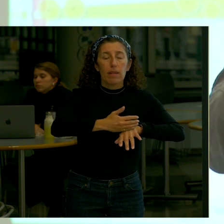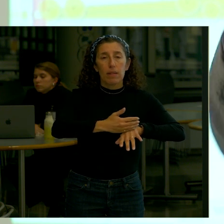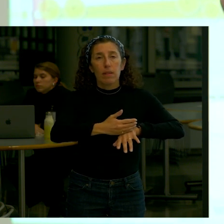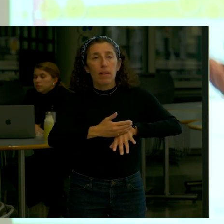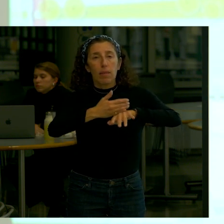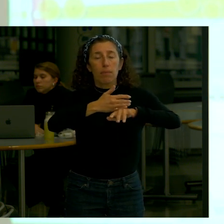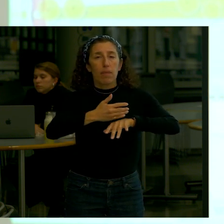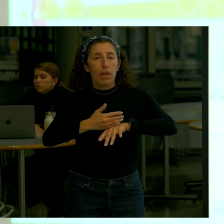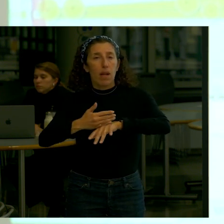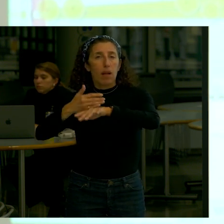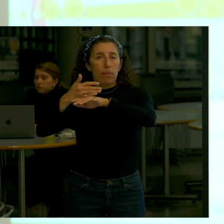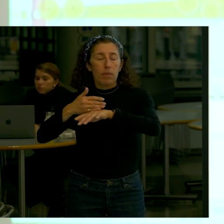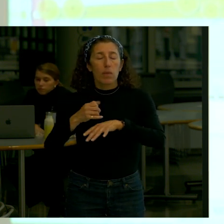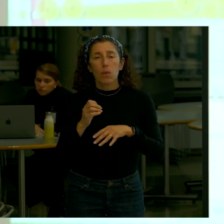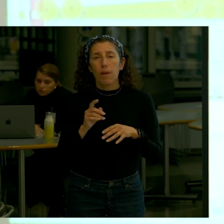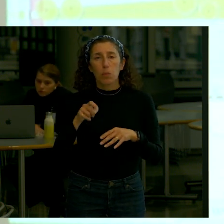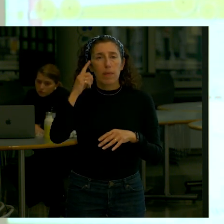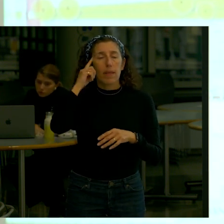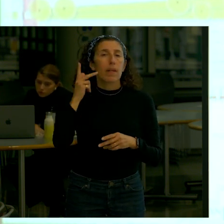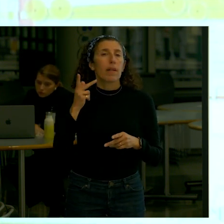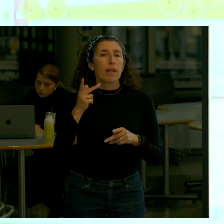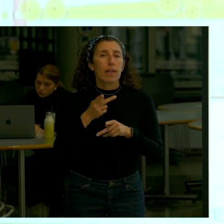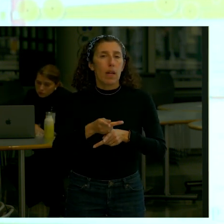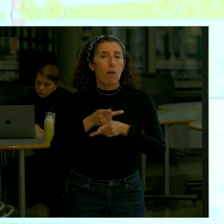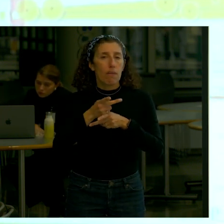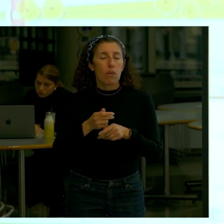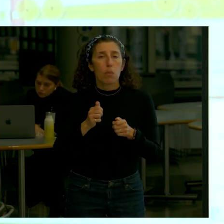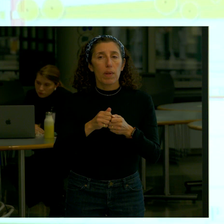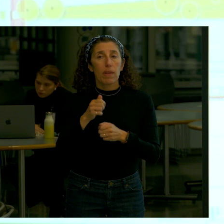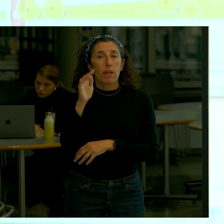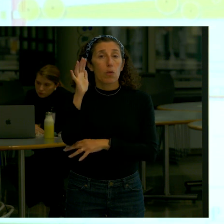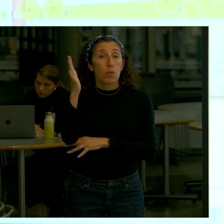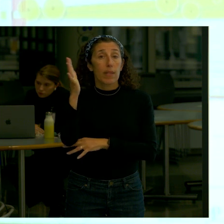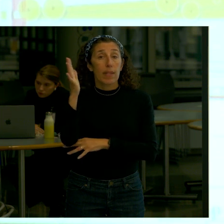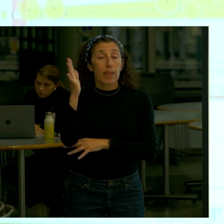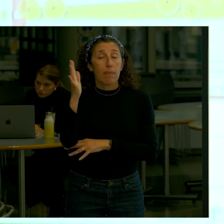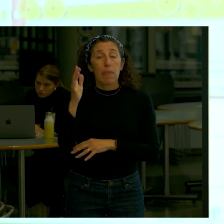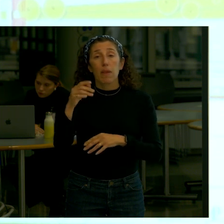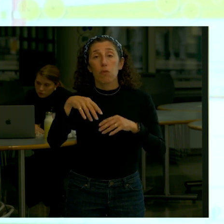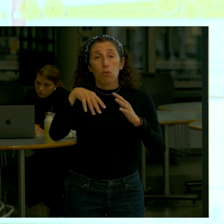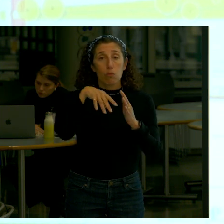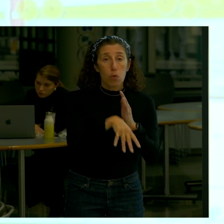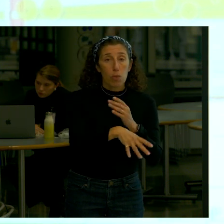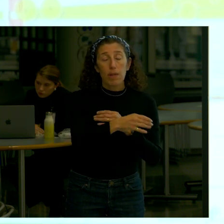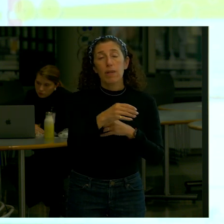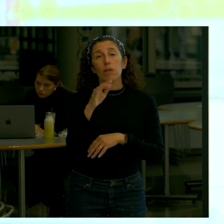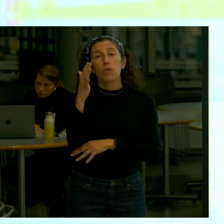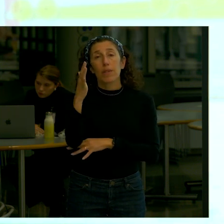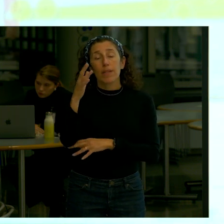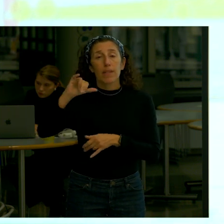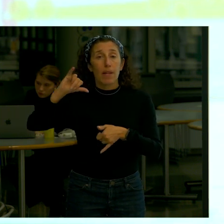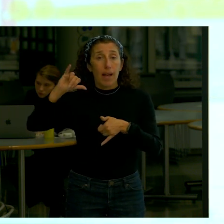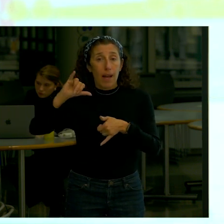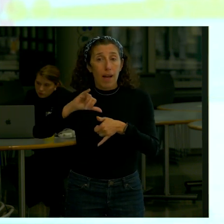nor do we want to design something that has a large 20-30 inch tree fall on the wall and crush the wall you know so